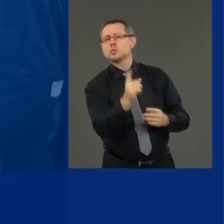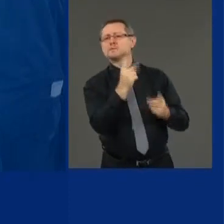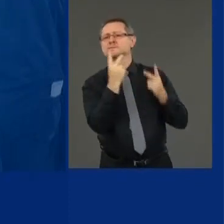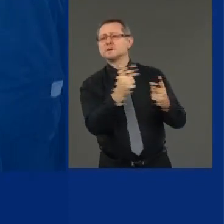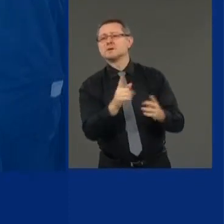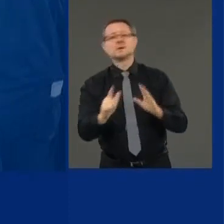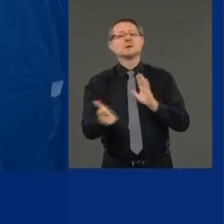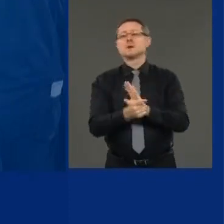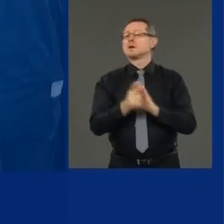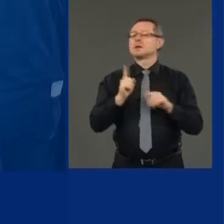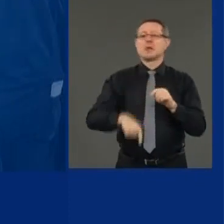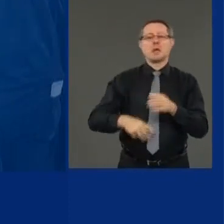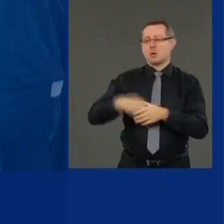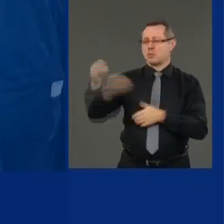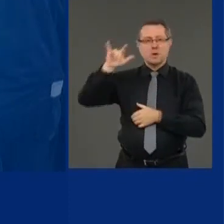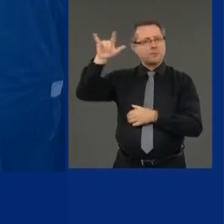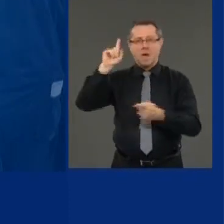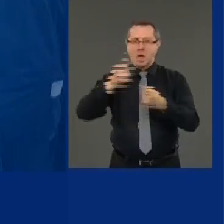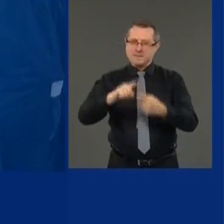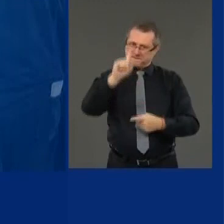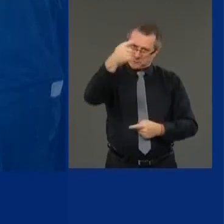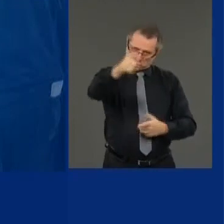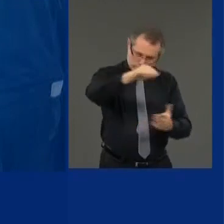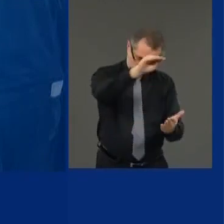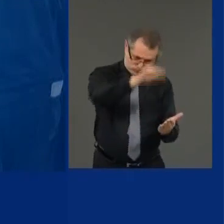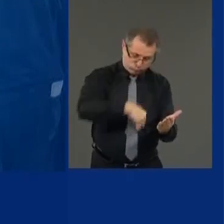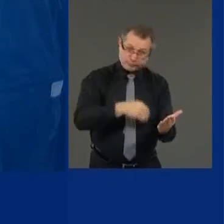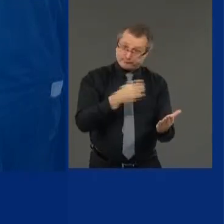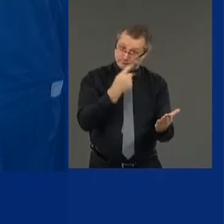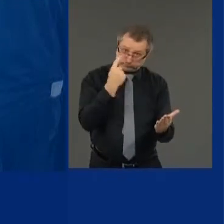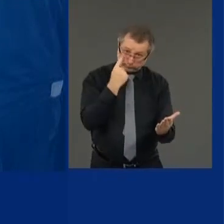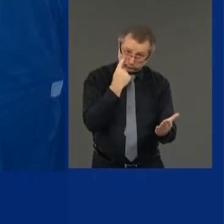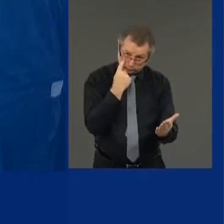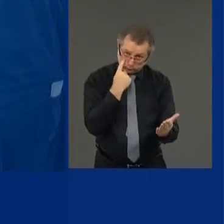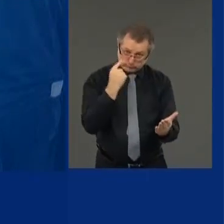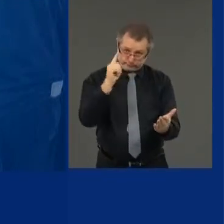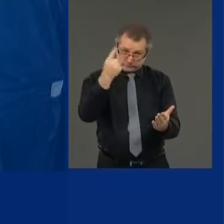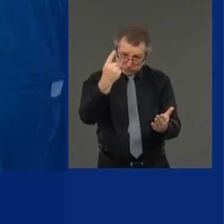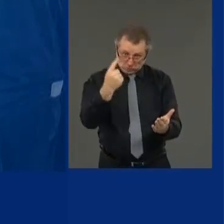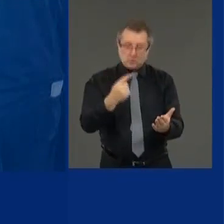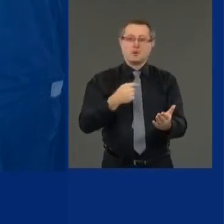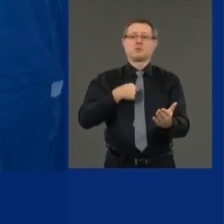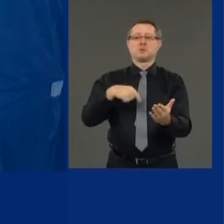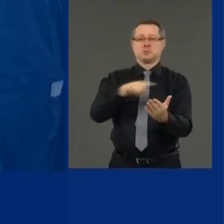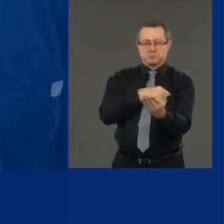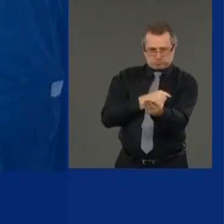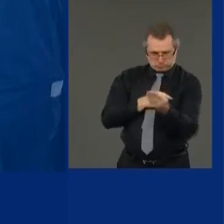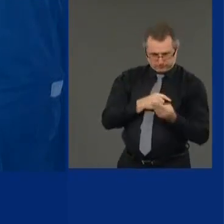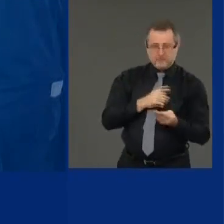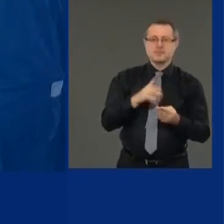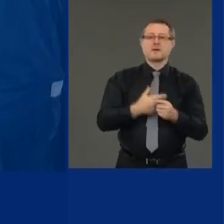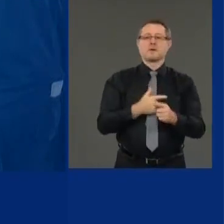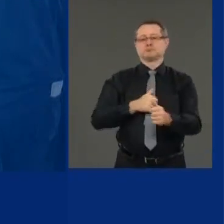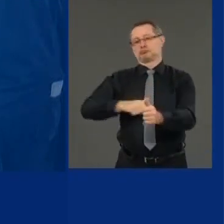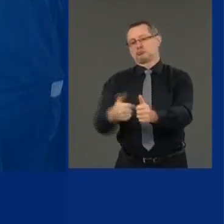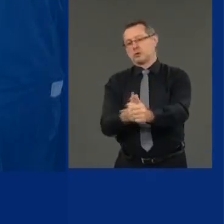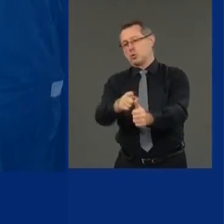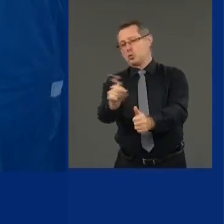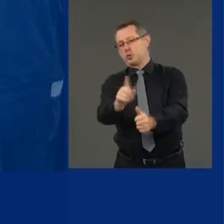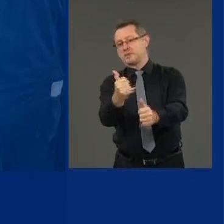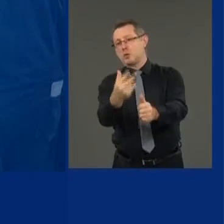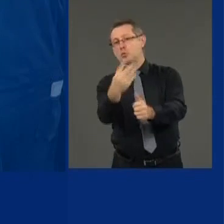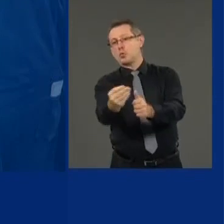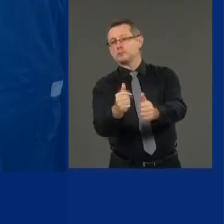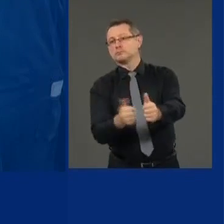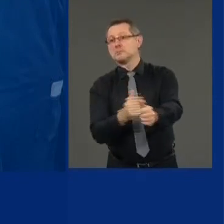the form and then we can follow up from the form. We have some people coming to New York saying, oh, I didn't